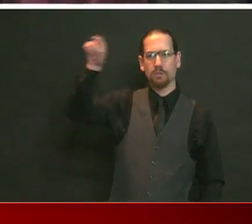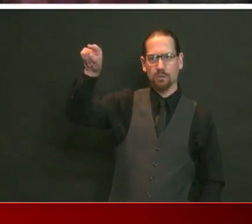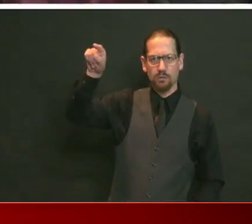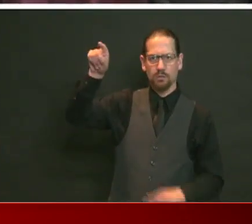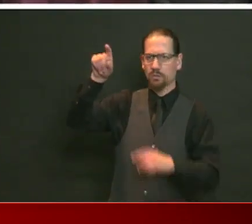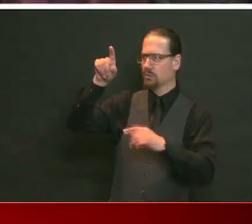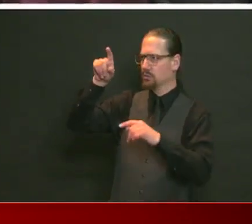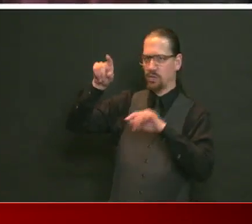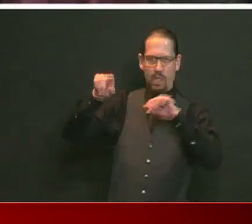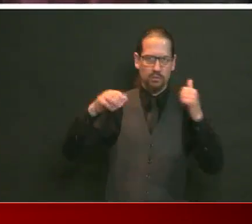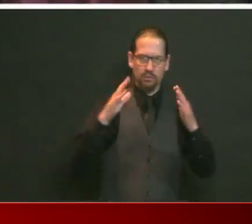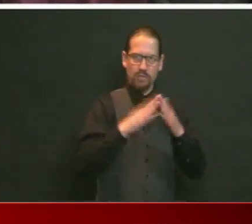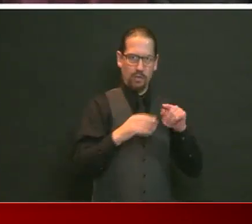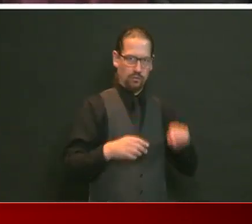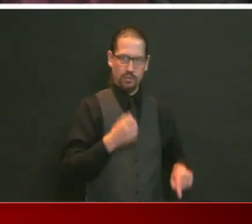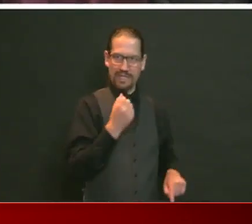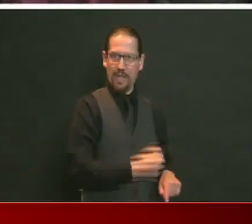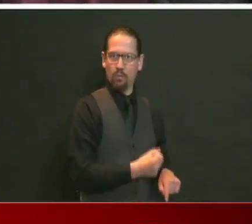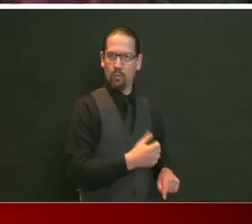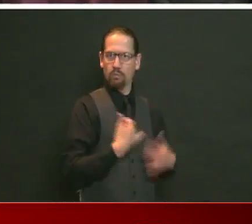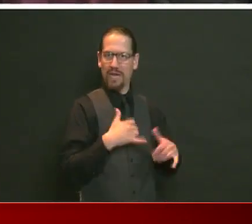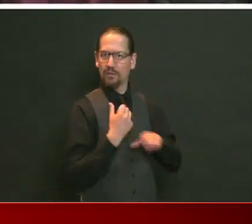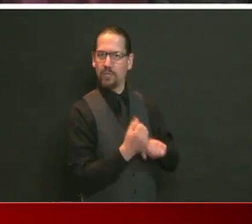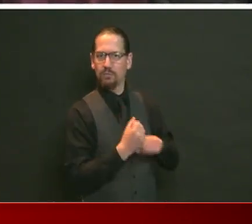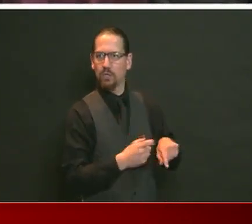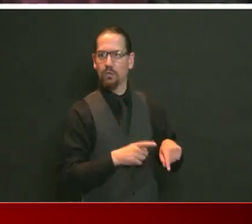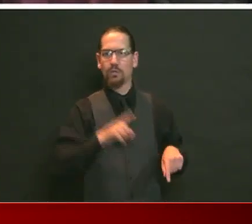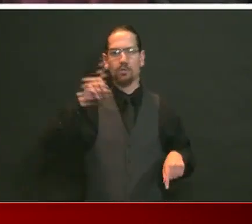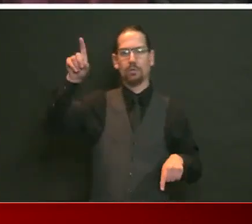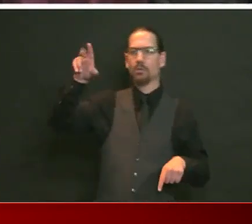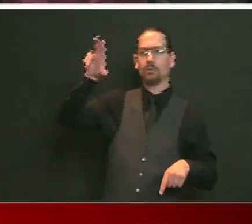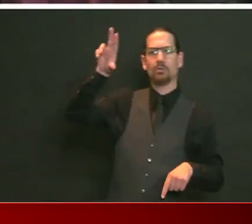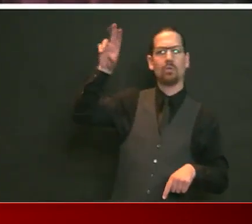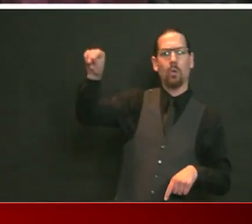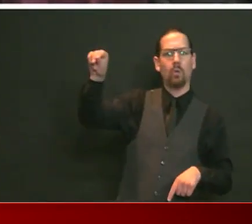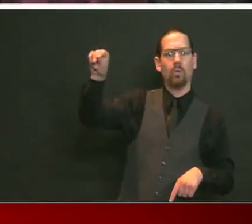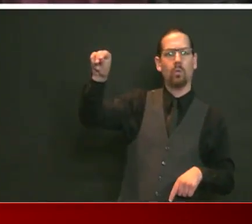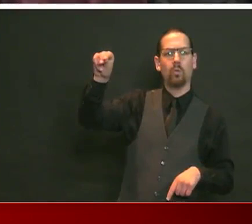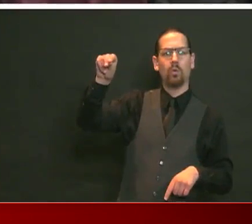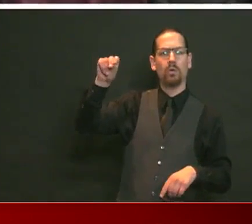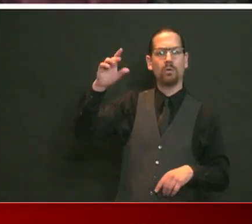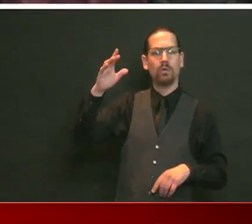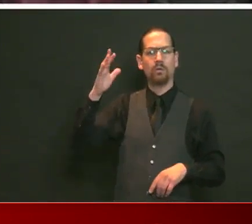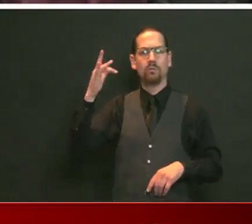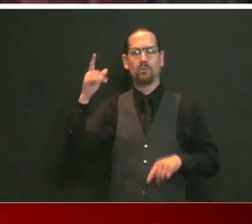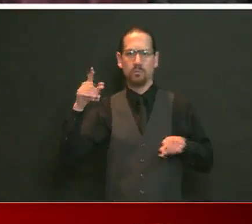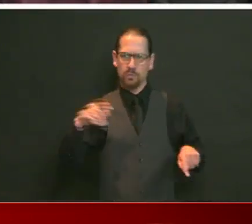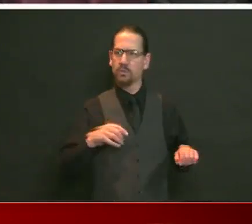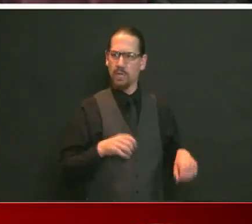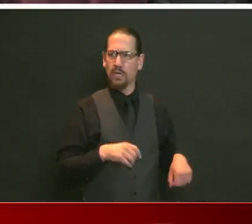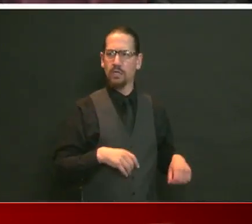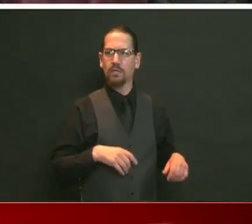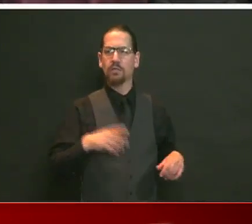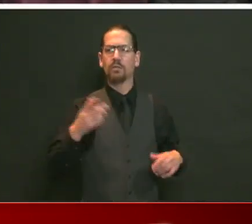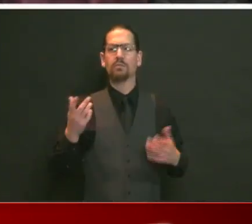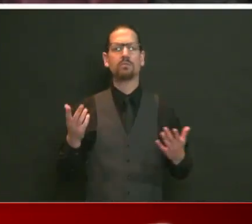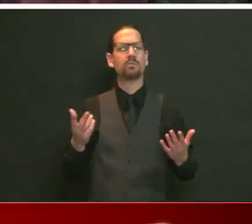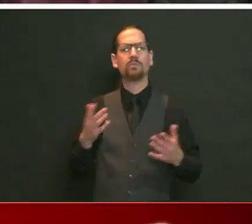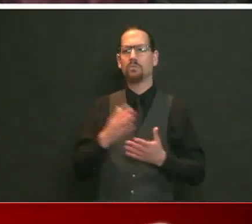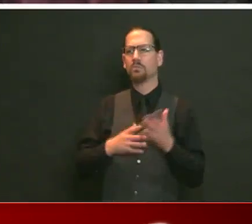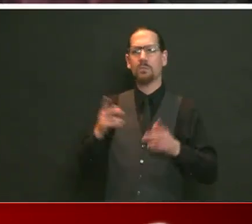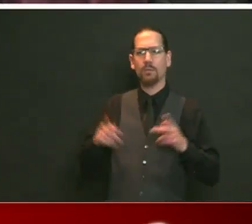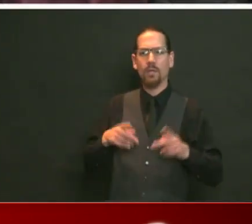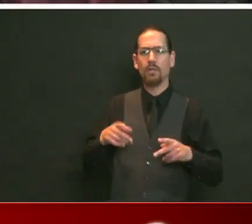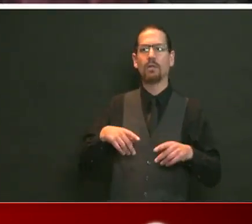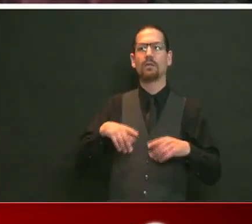parts of South County, where there were, you know, civilians moving parking barricades and entering the beach, how does someone